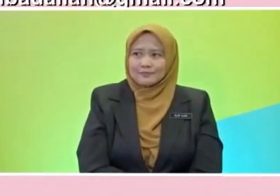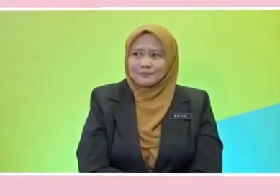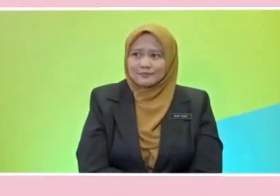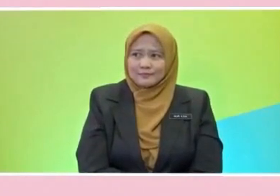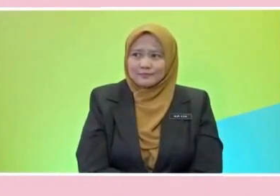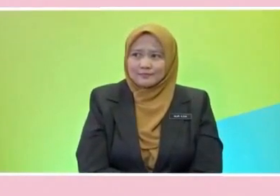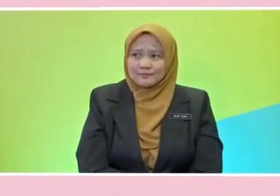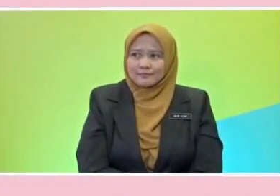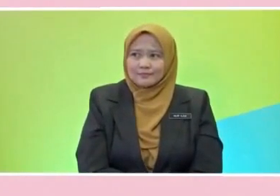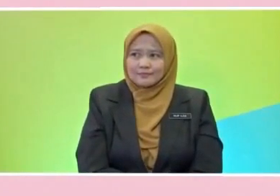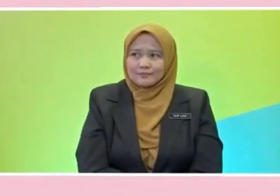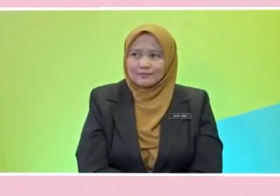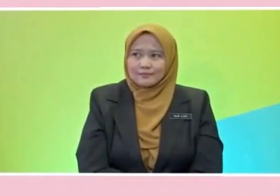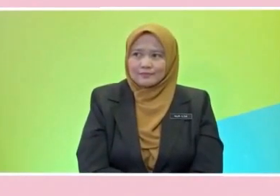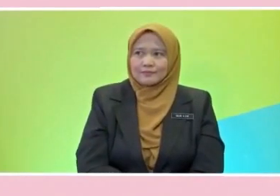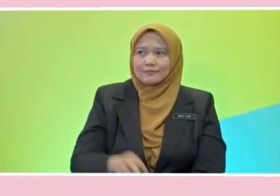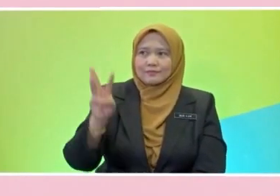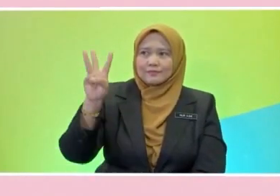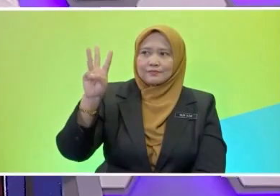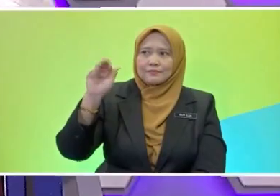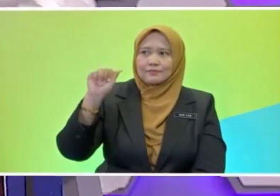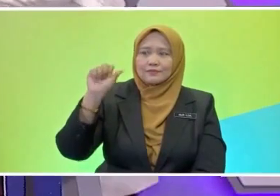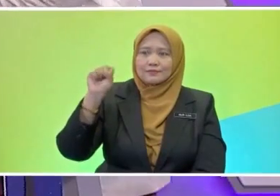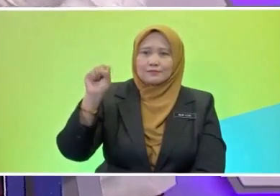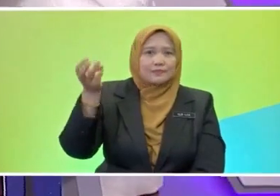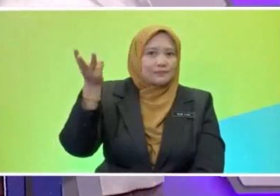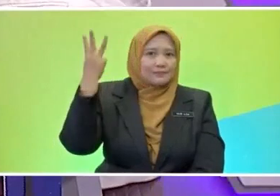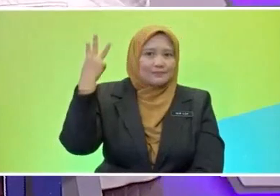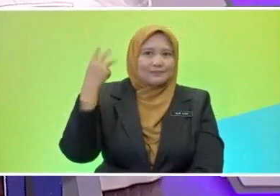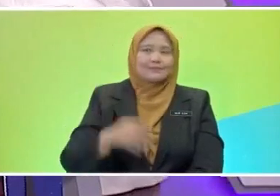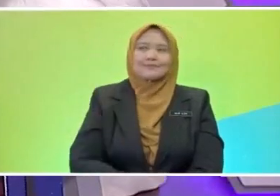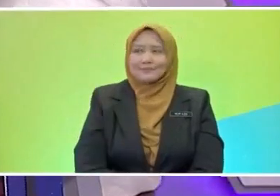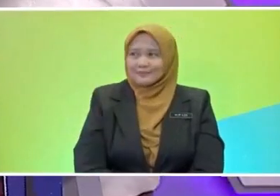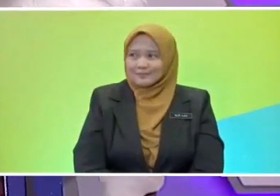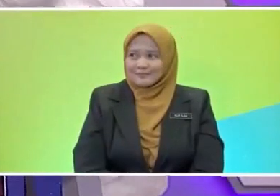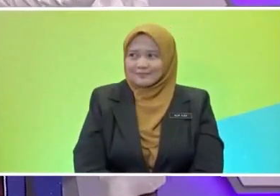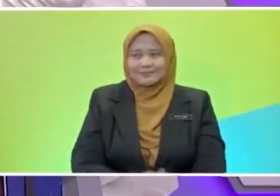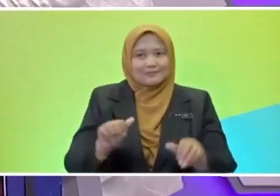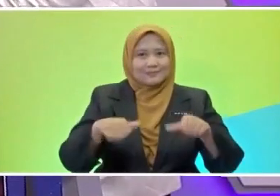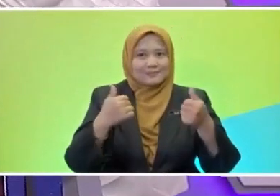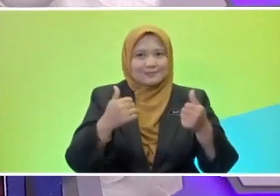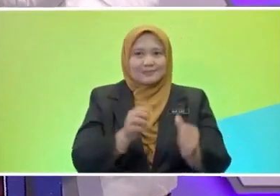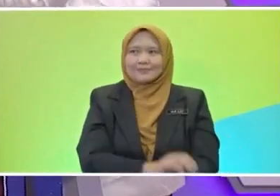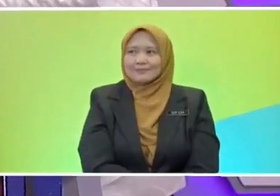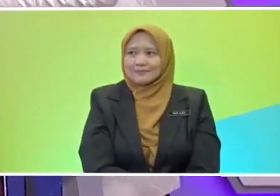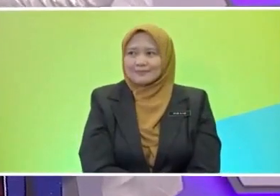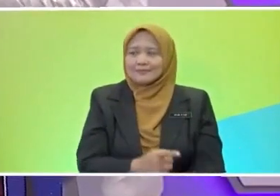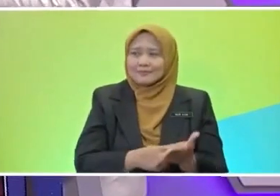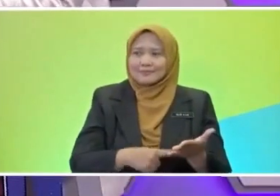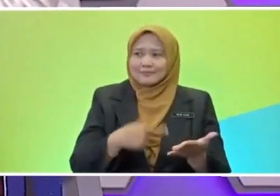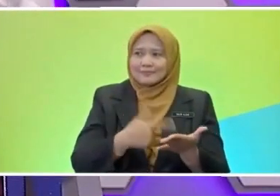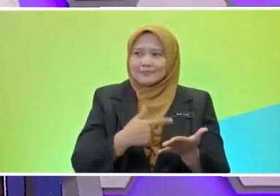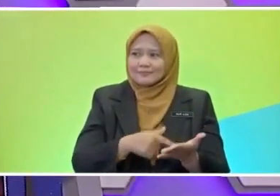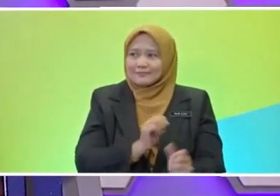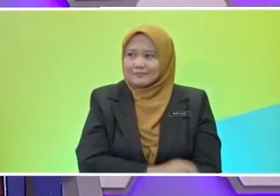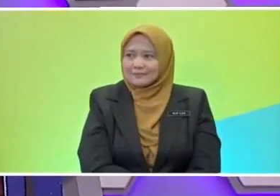words. This one, W-A-S. Was. Double thumbs up, Chris. Okay, what else? What else, Chris?